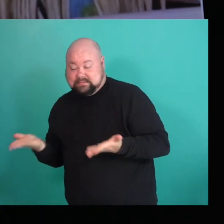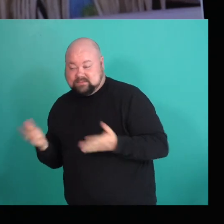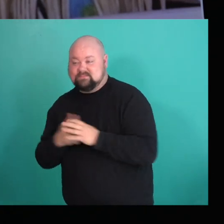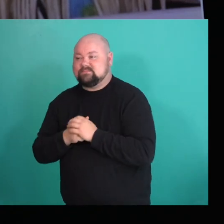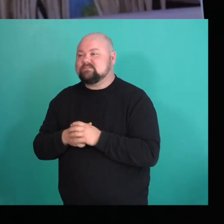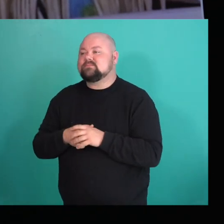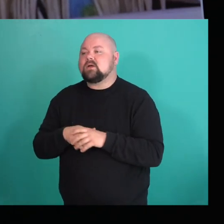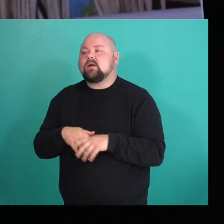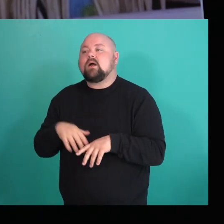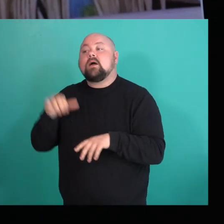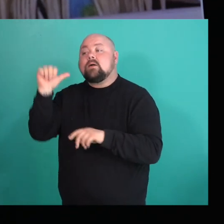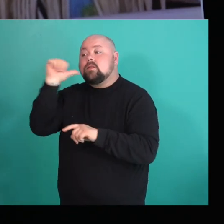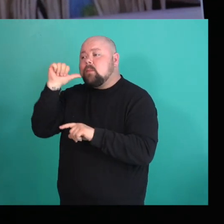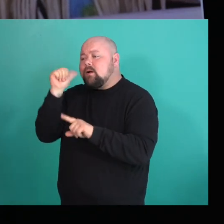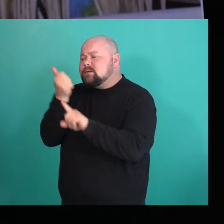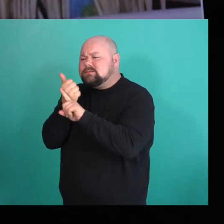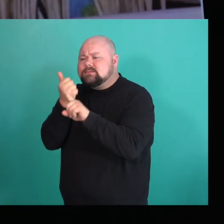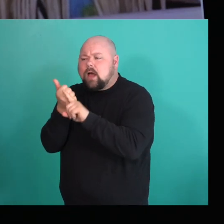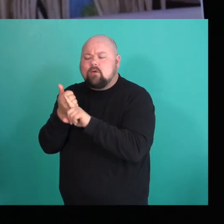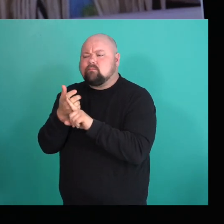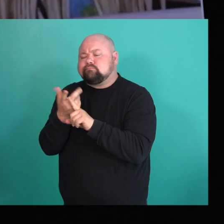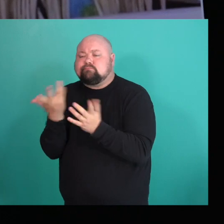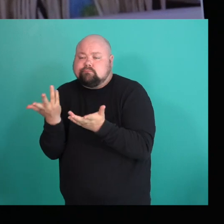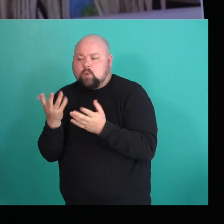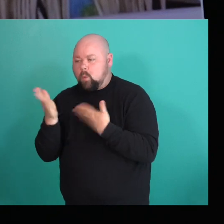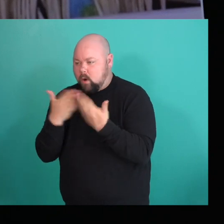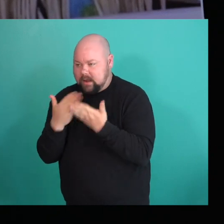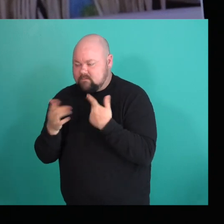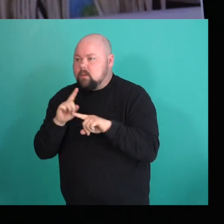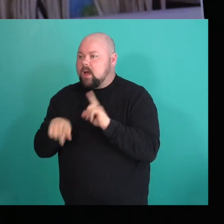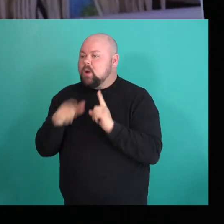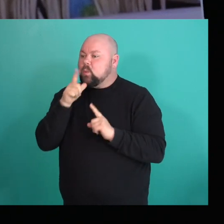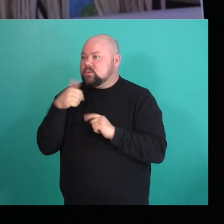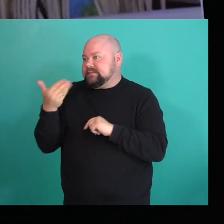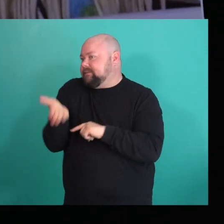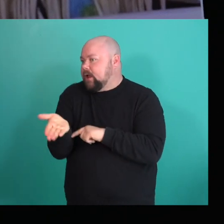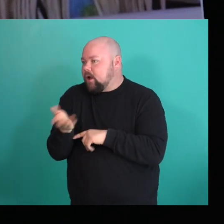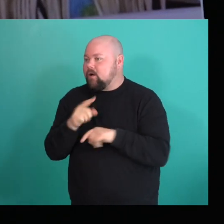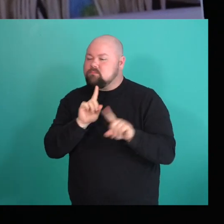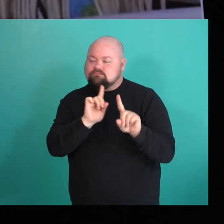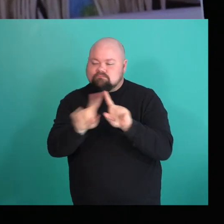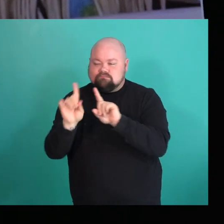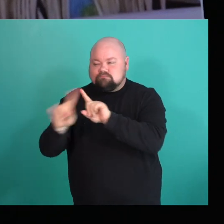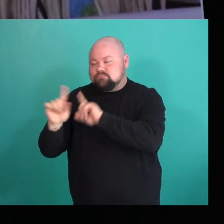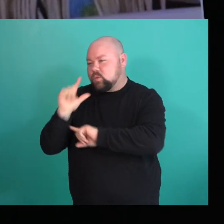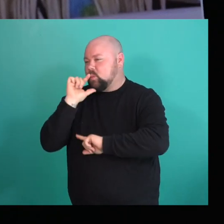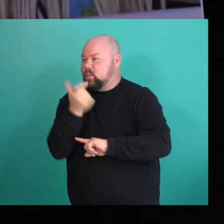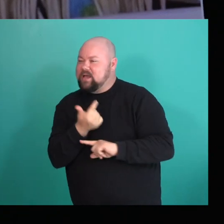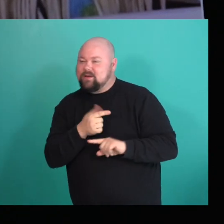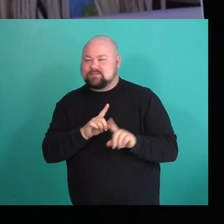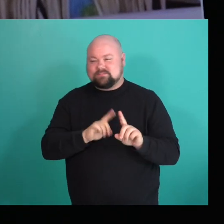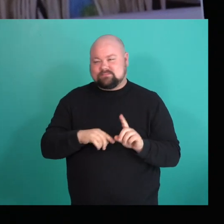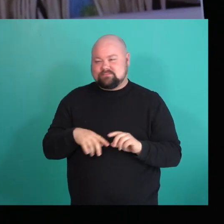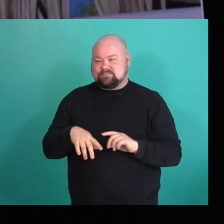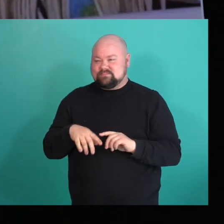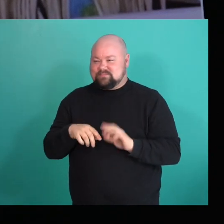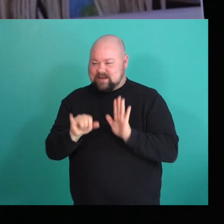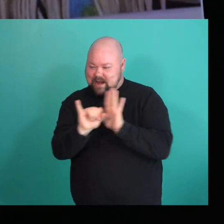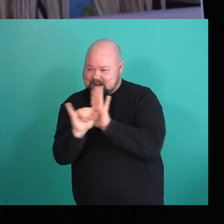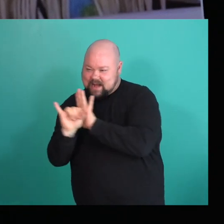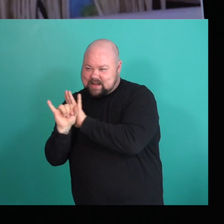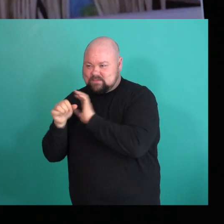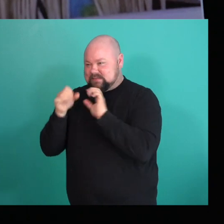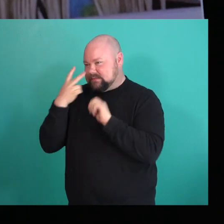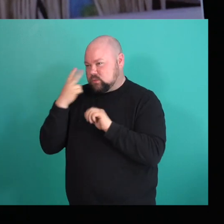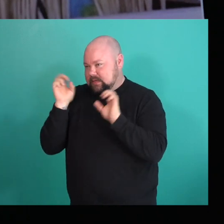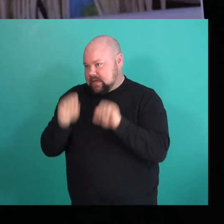wasn't necessarily the bar itself, but the different parties that came to the bar. And like the different flavors of queerness that you got that you didn't get, um, like on Davie Street.